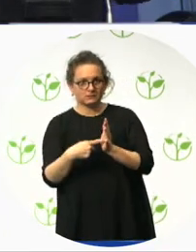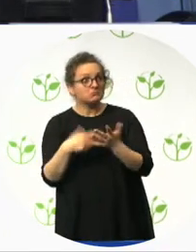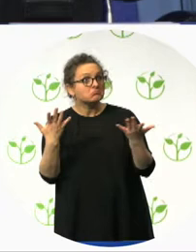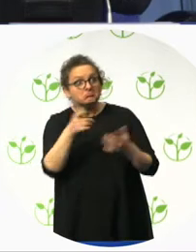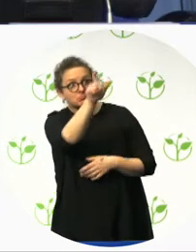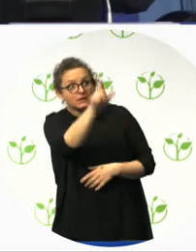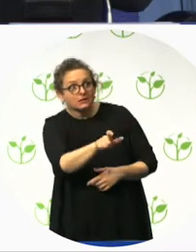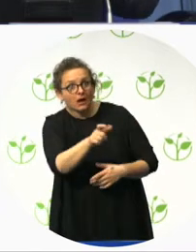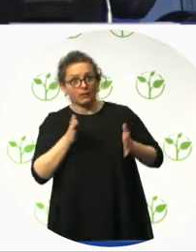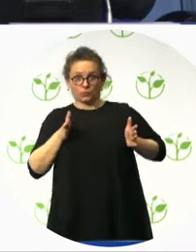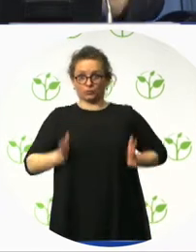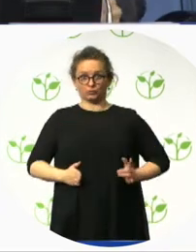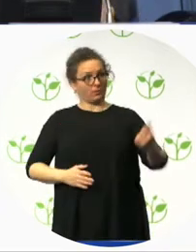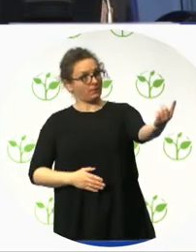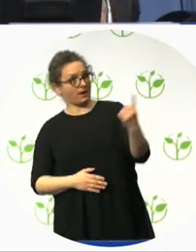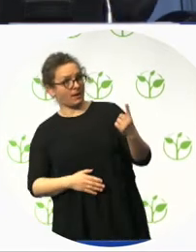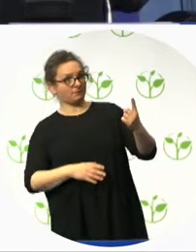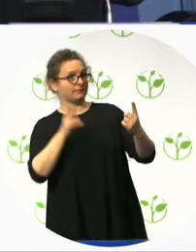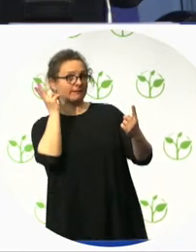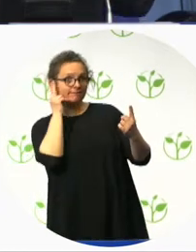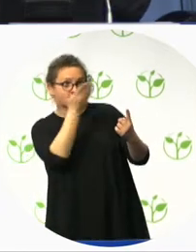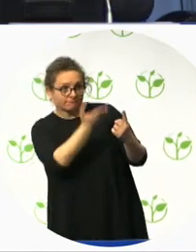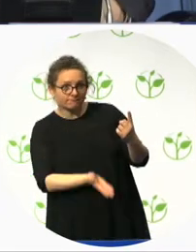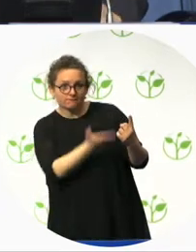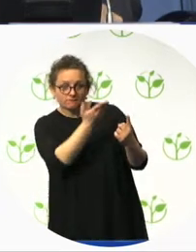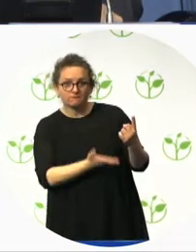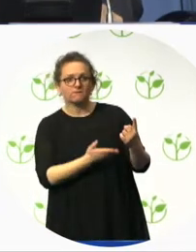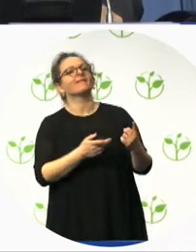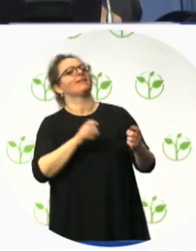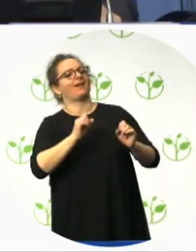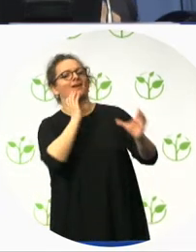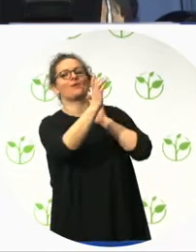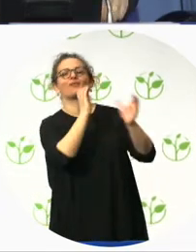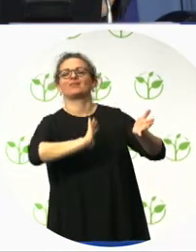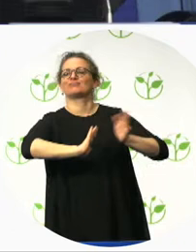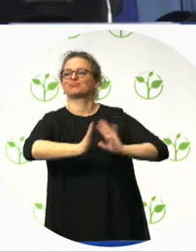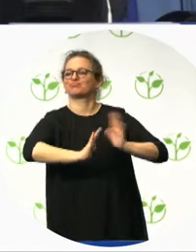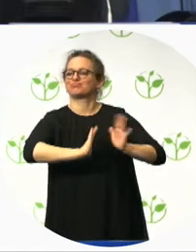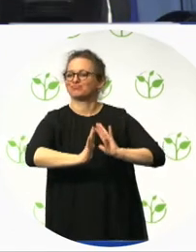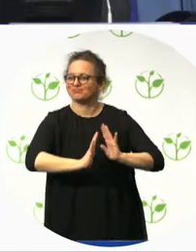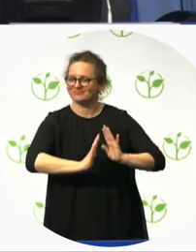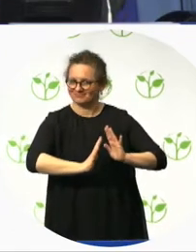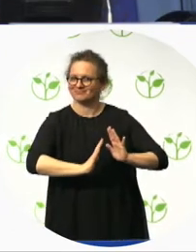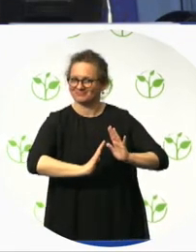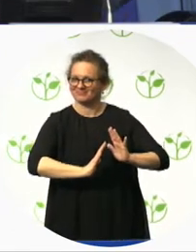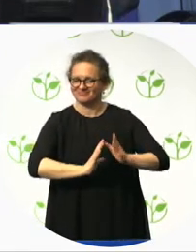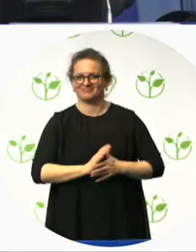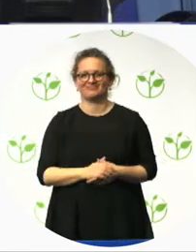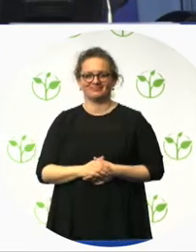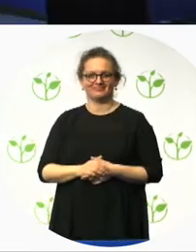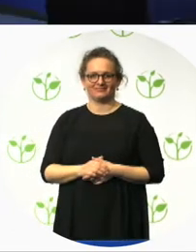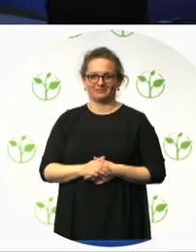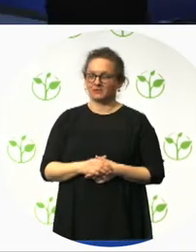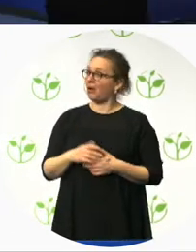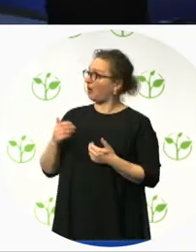also make himself understand and talk to one of the shop assistants. Very good. Thank you very much